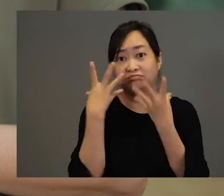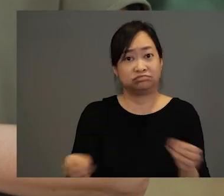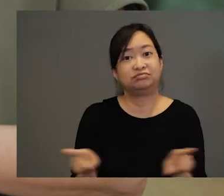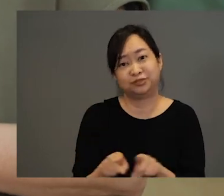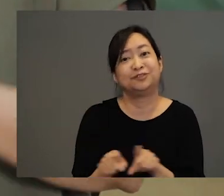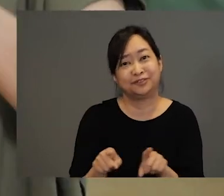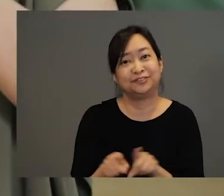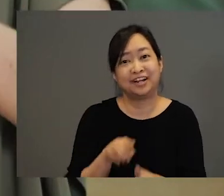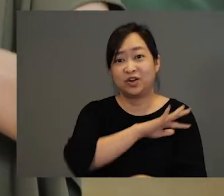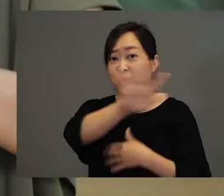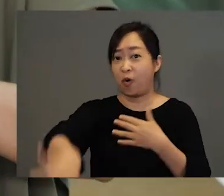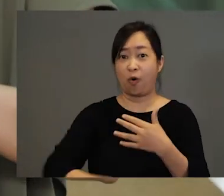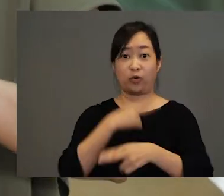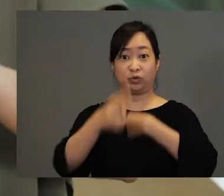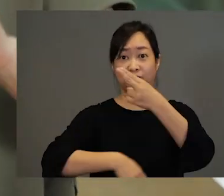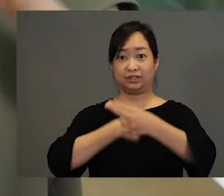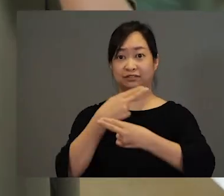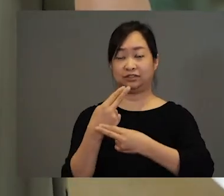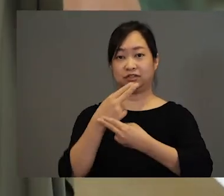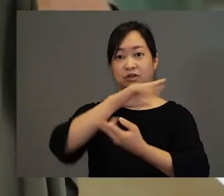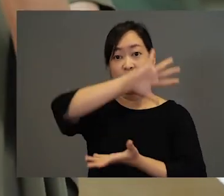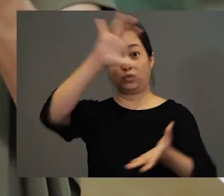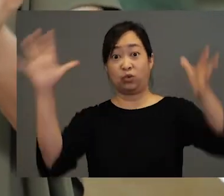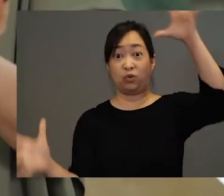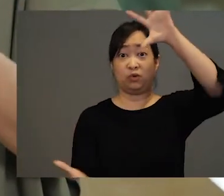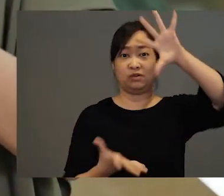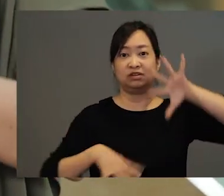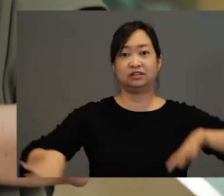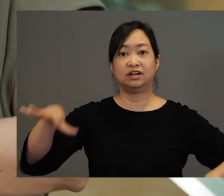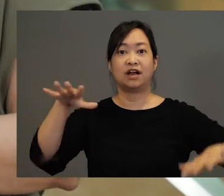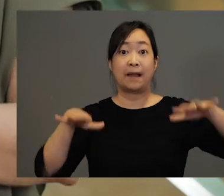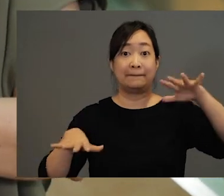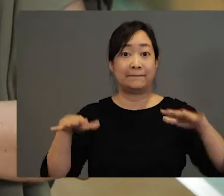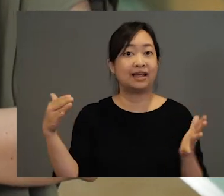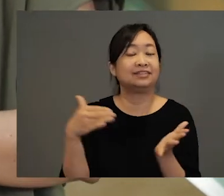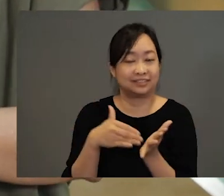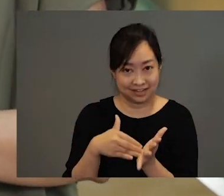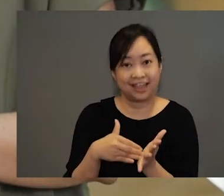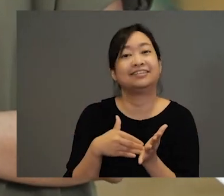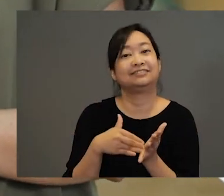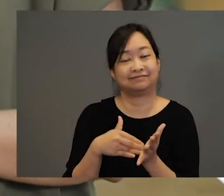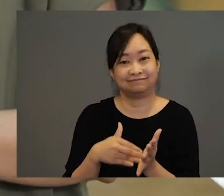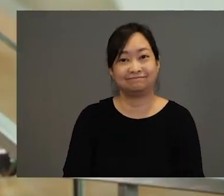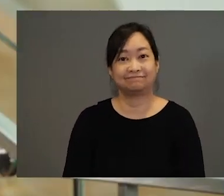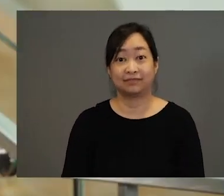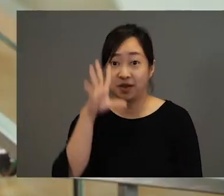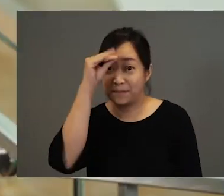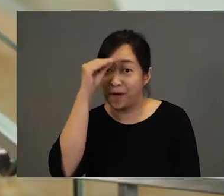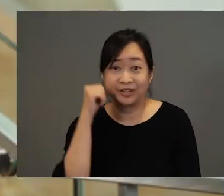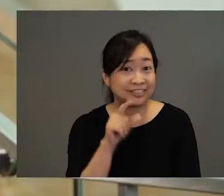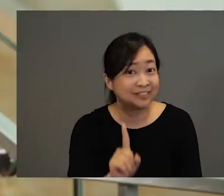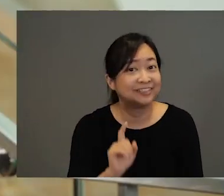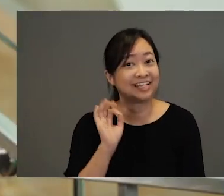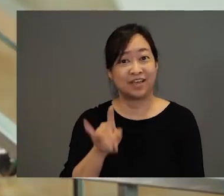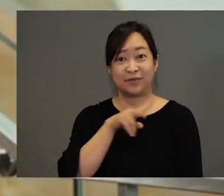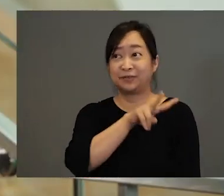too. And the entire universe returned to being in balance once again. Boys and